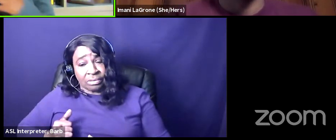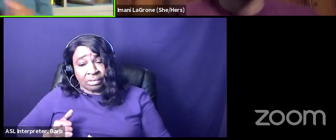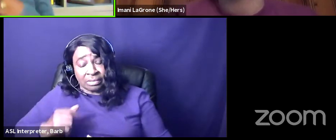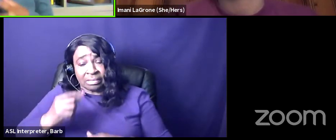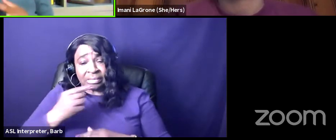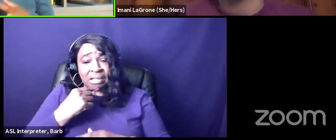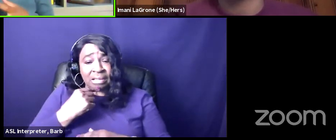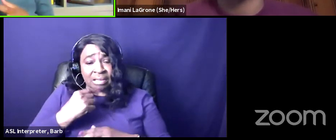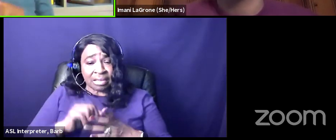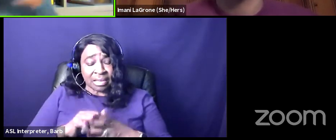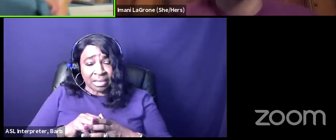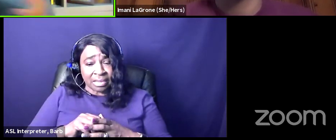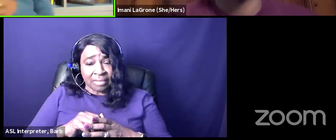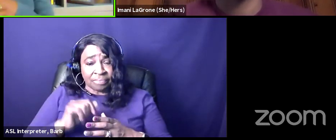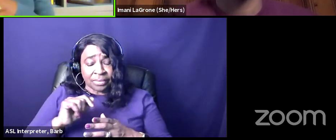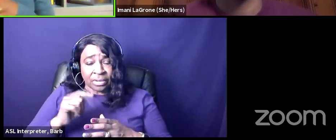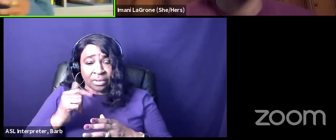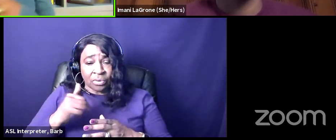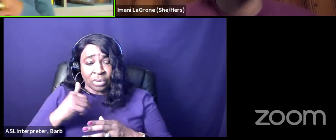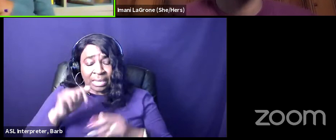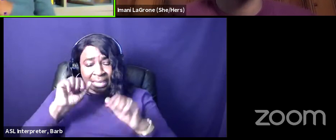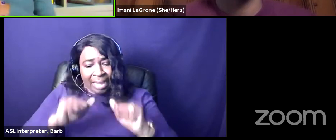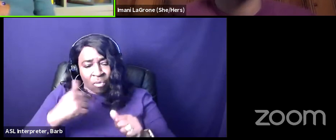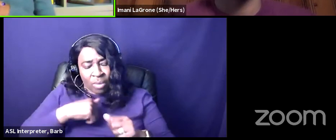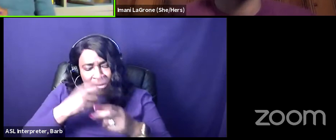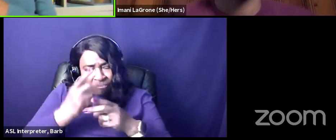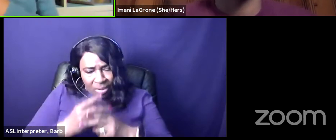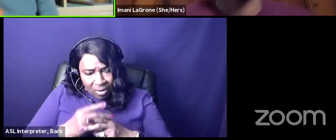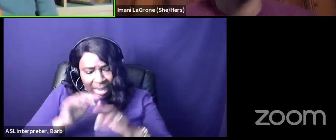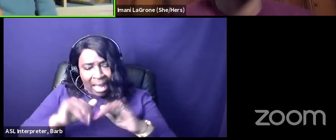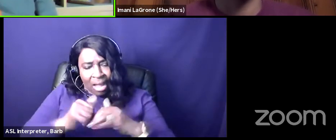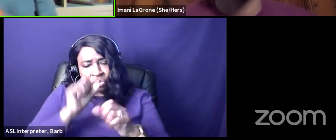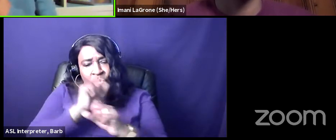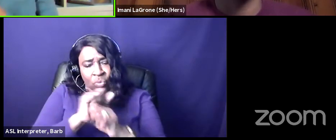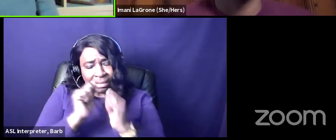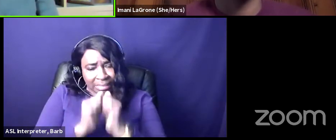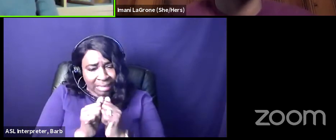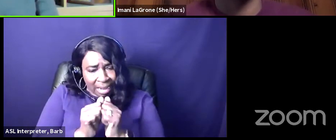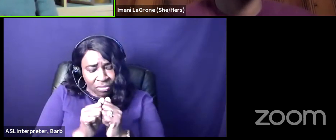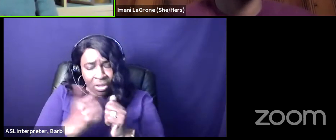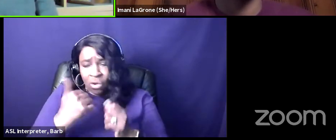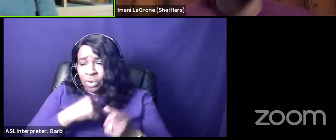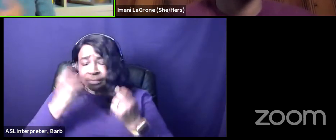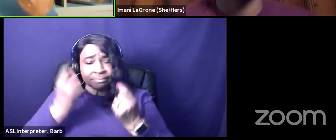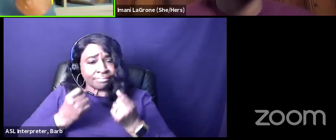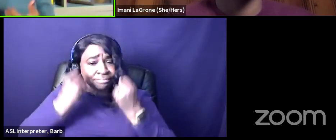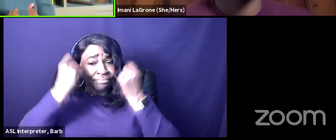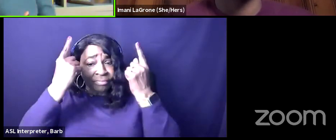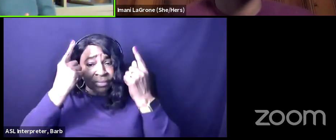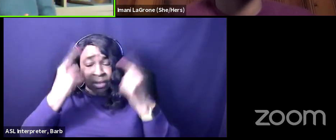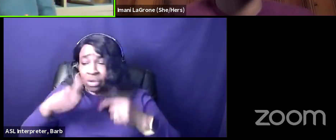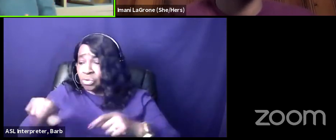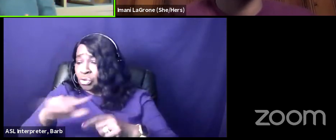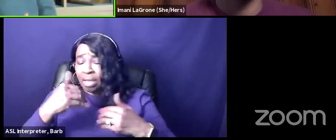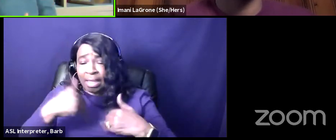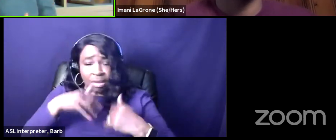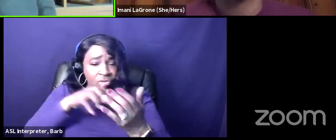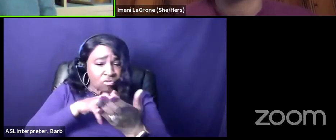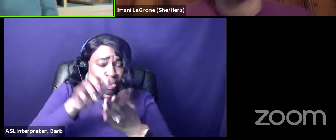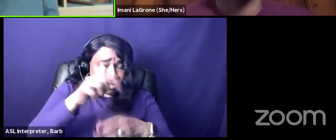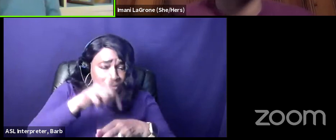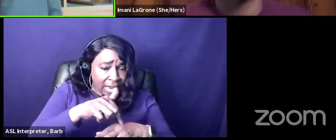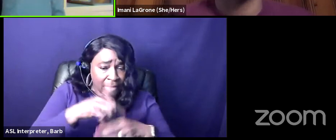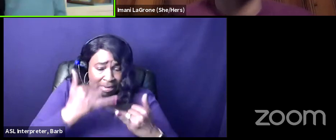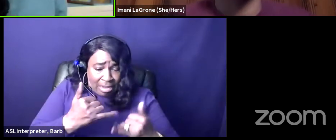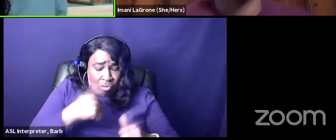arms because it's safety numbers and like can we figure out how we can work together like we get it you guys had a rough go of things we're having a rough go of things